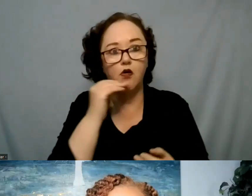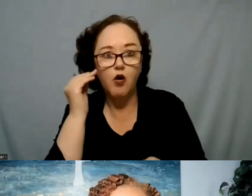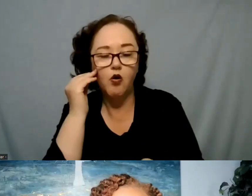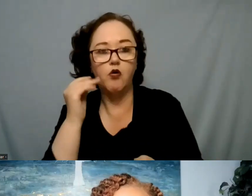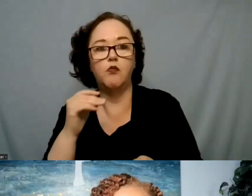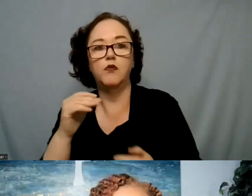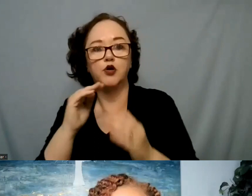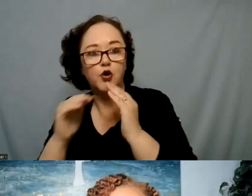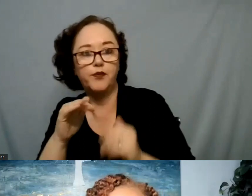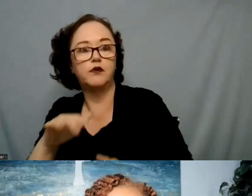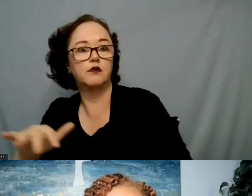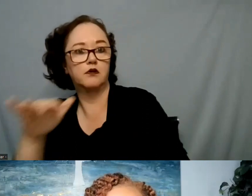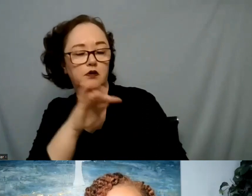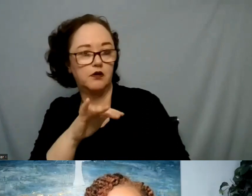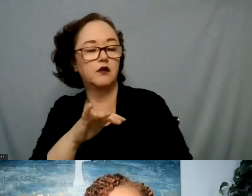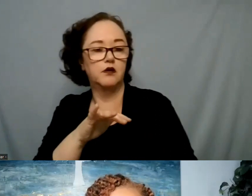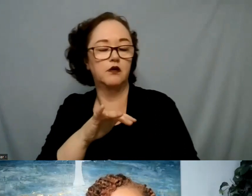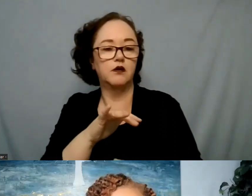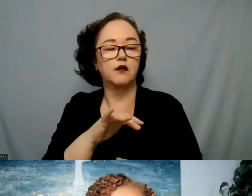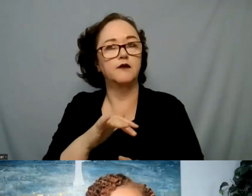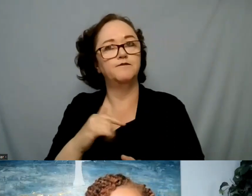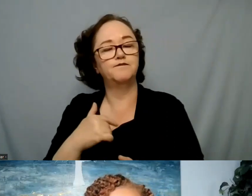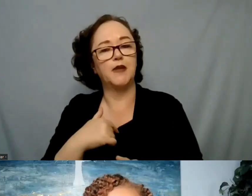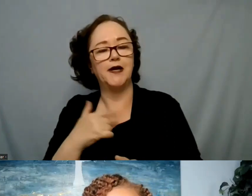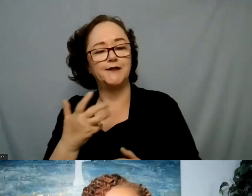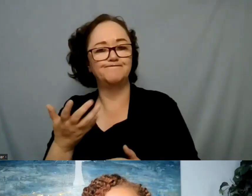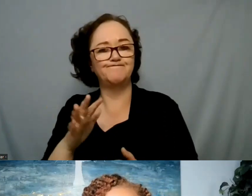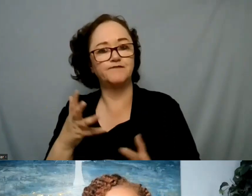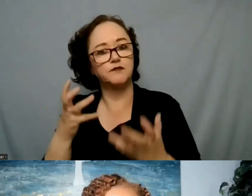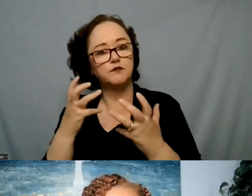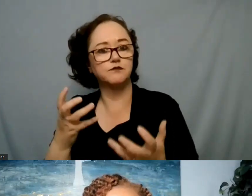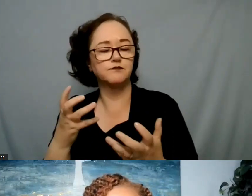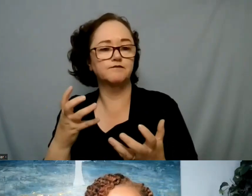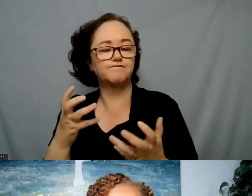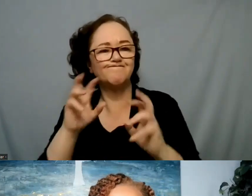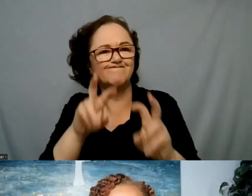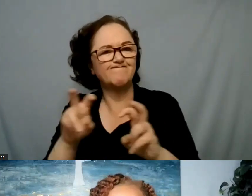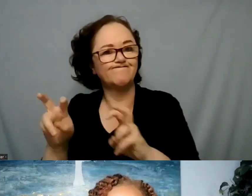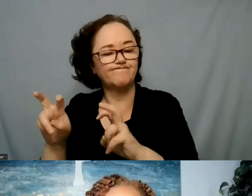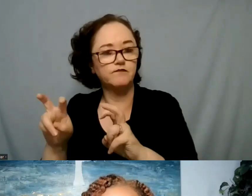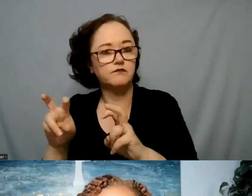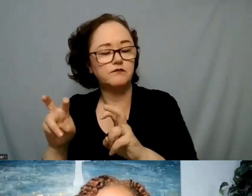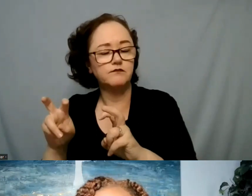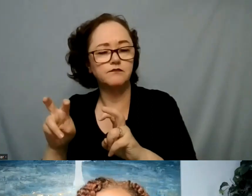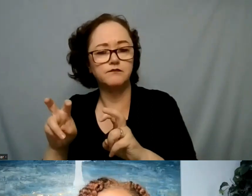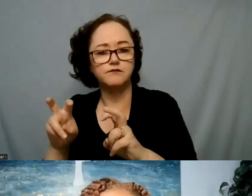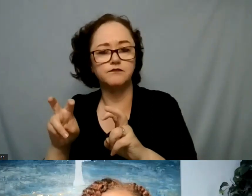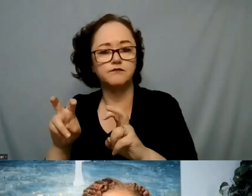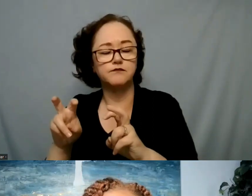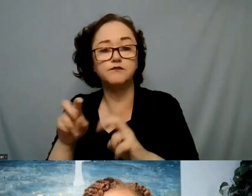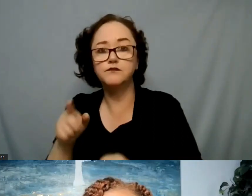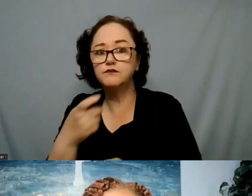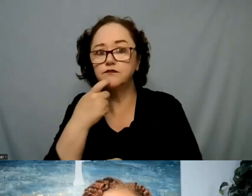and so I just kind of want to explore and you had mentioned how